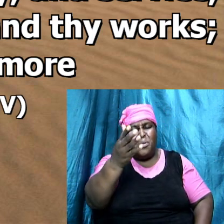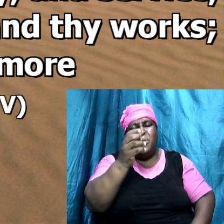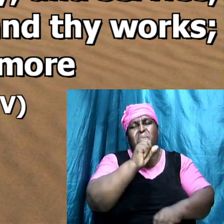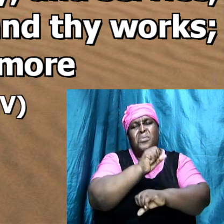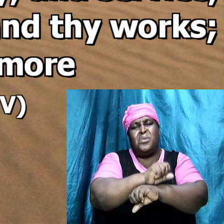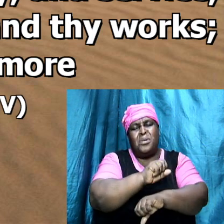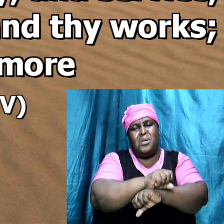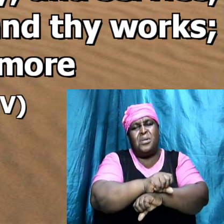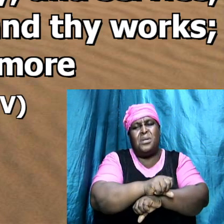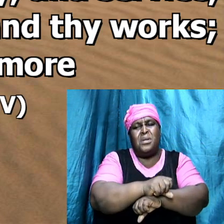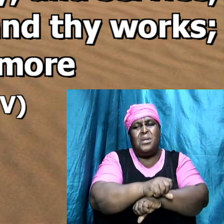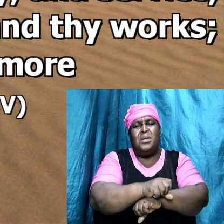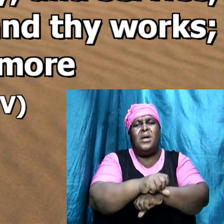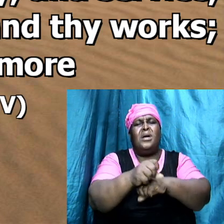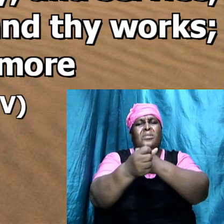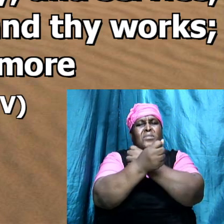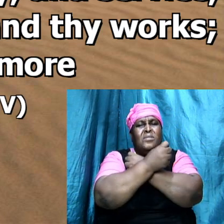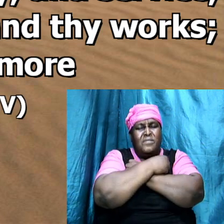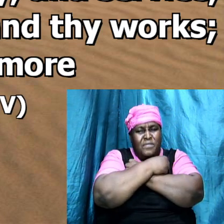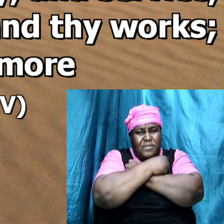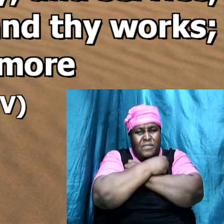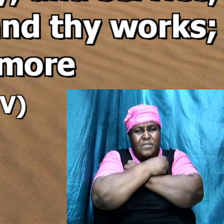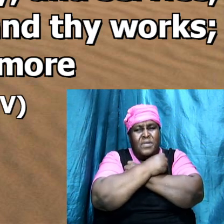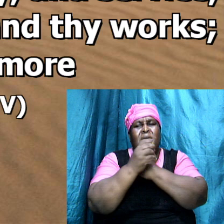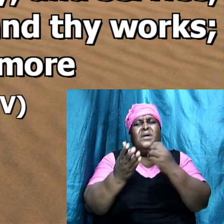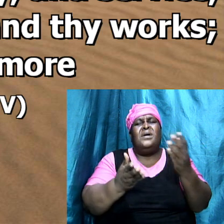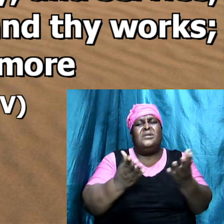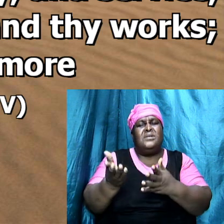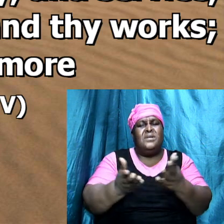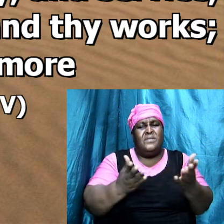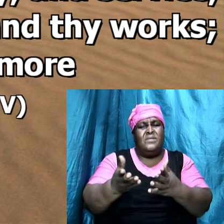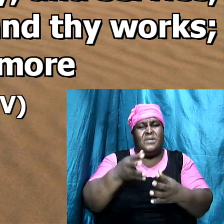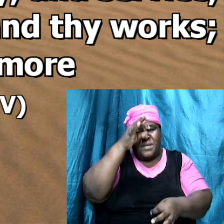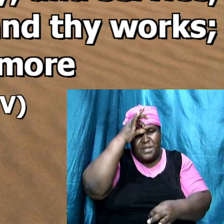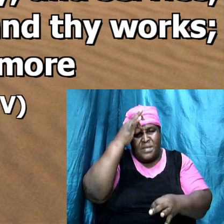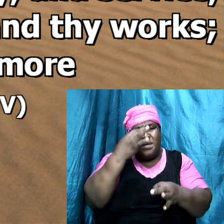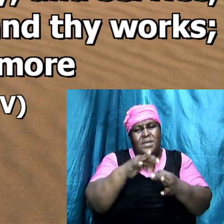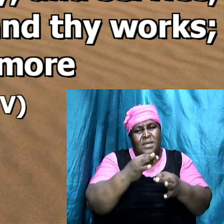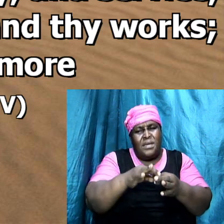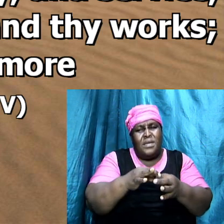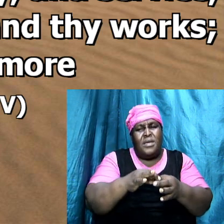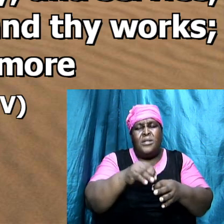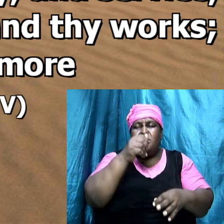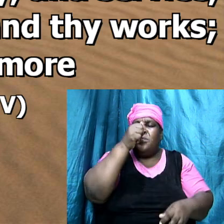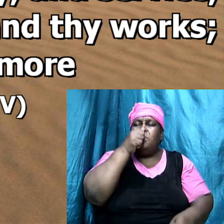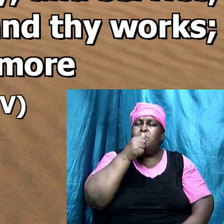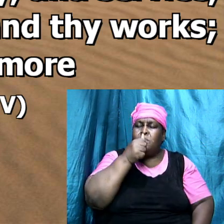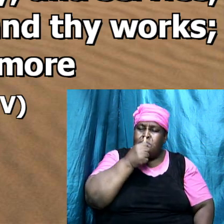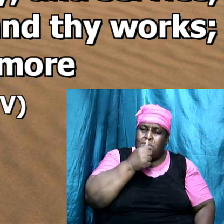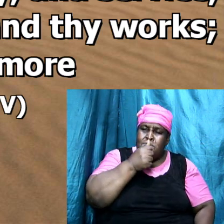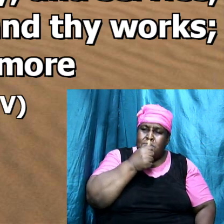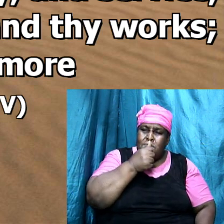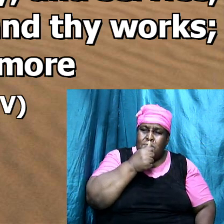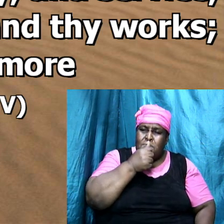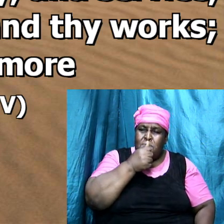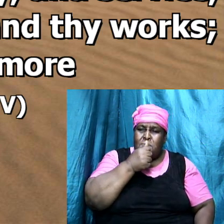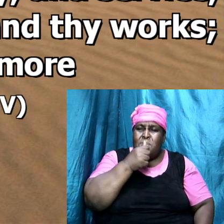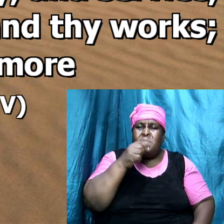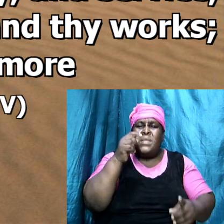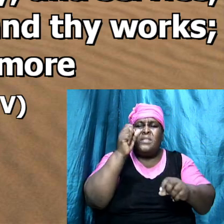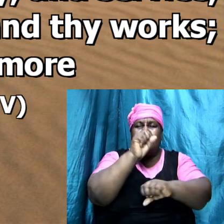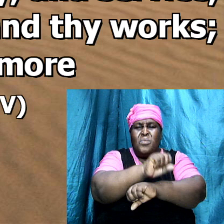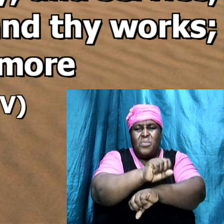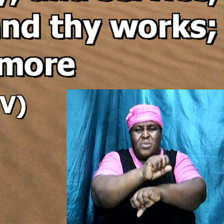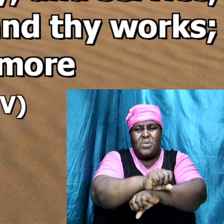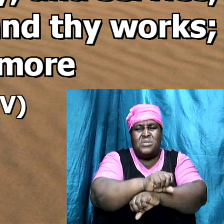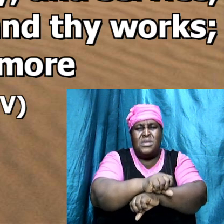and charity and service and faith and thy patience and thy works